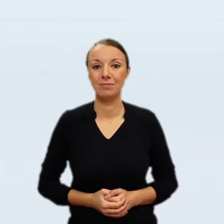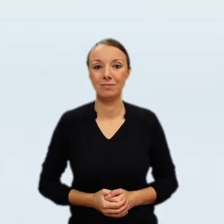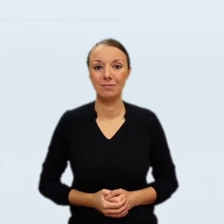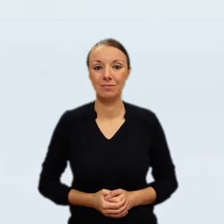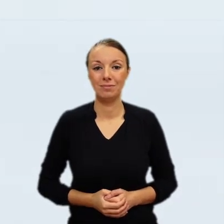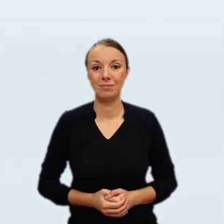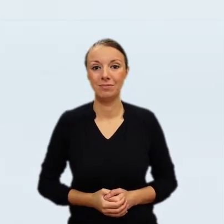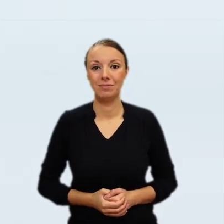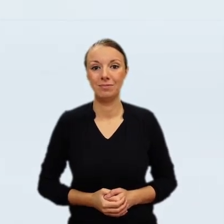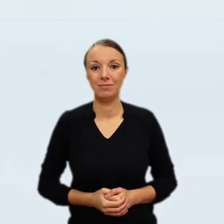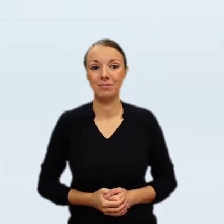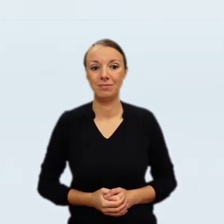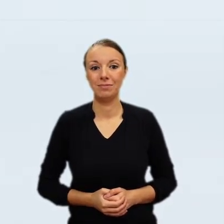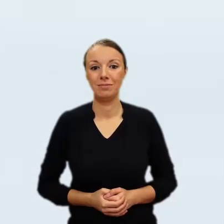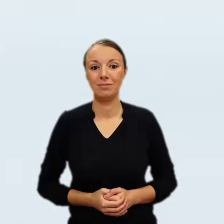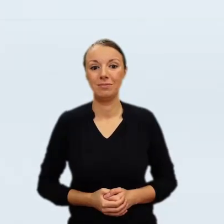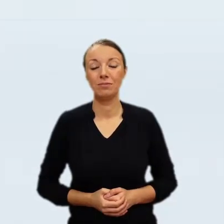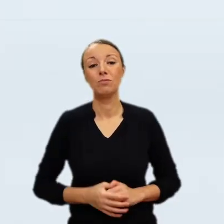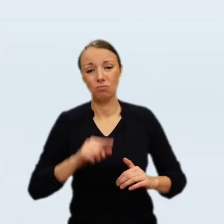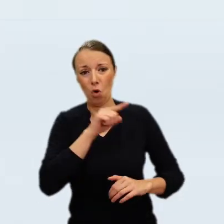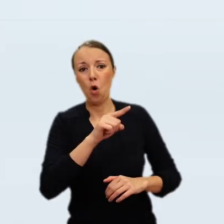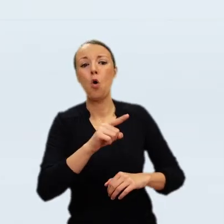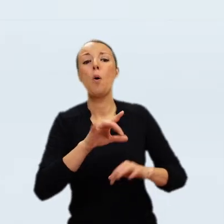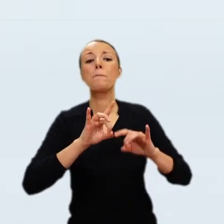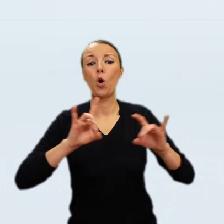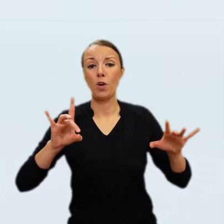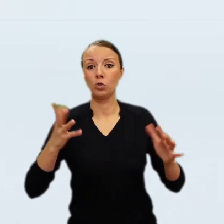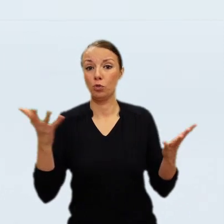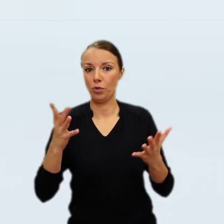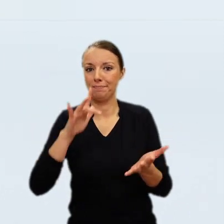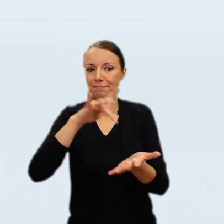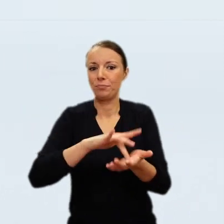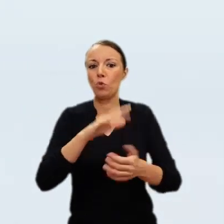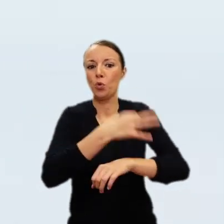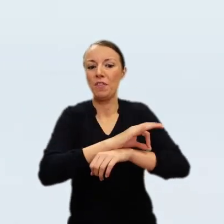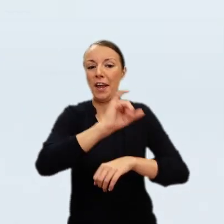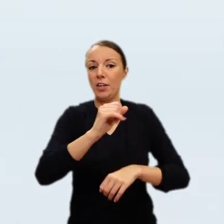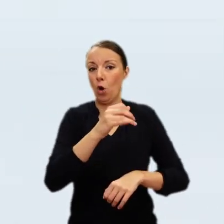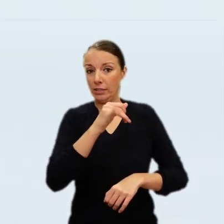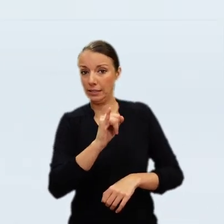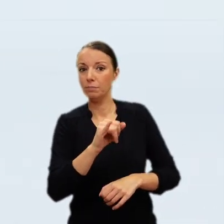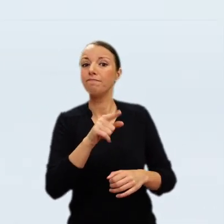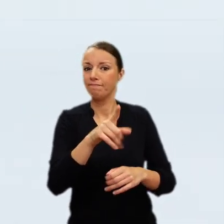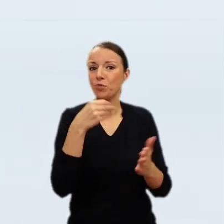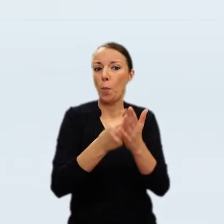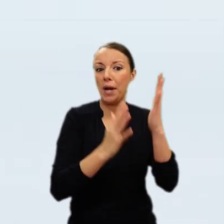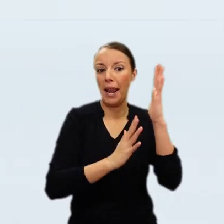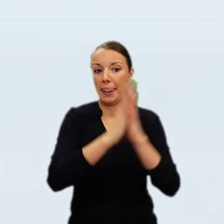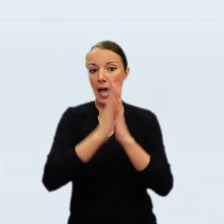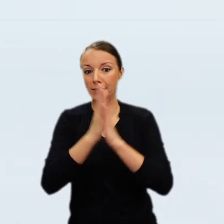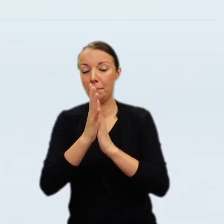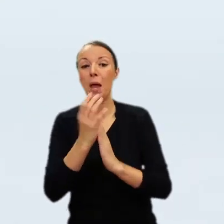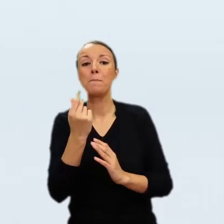for the frame on the 14th of October. The histories, the stories of the copy by McAvoy